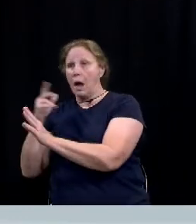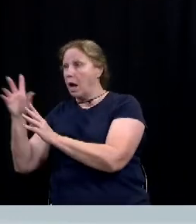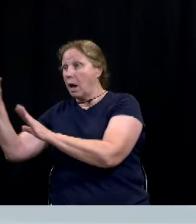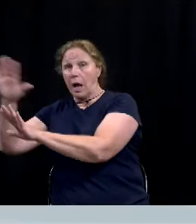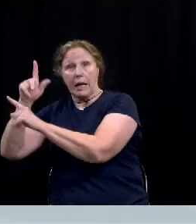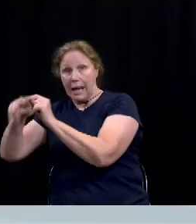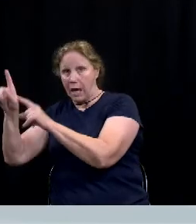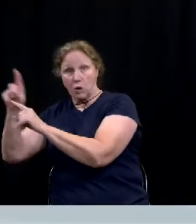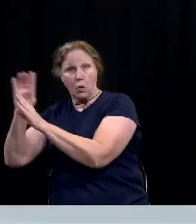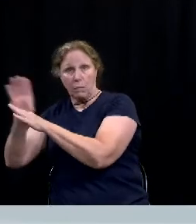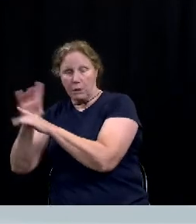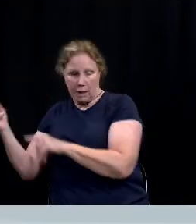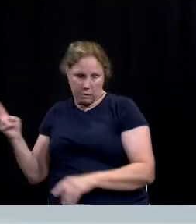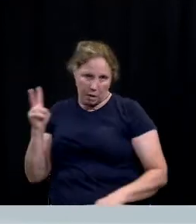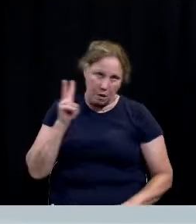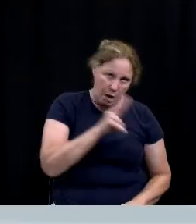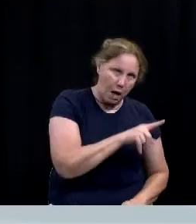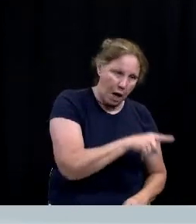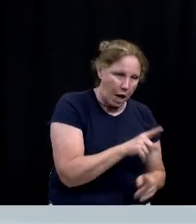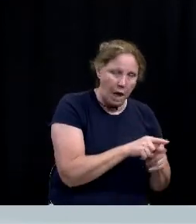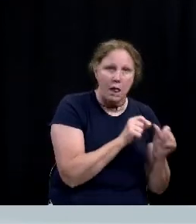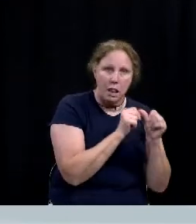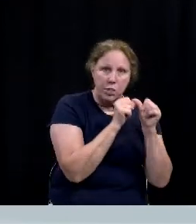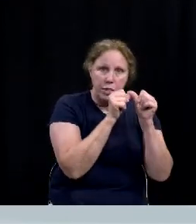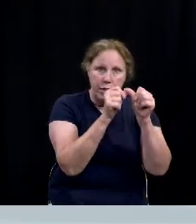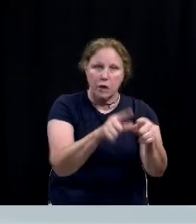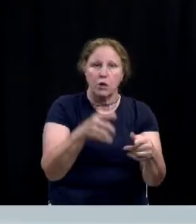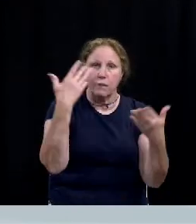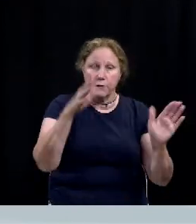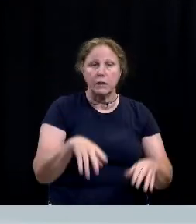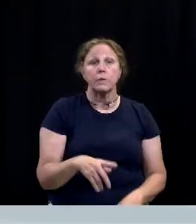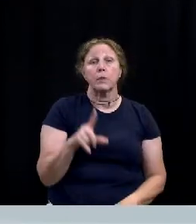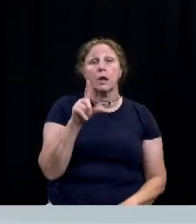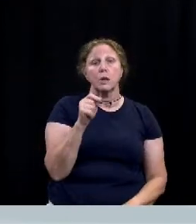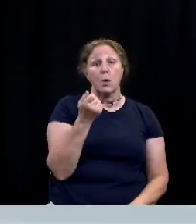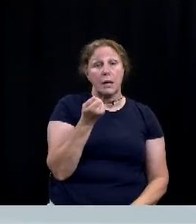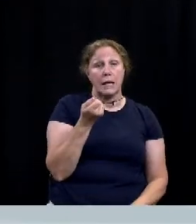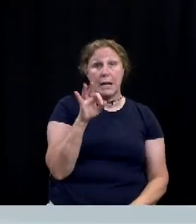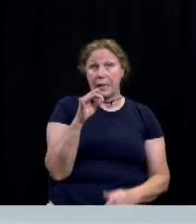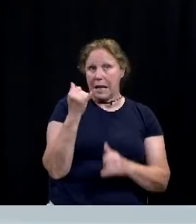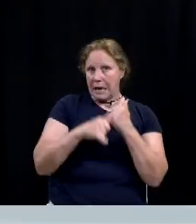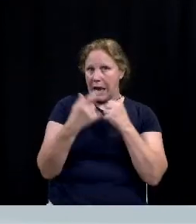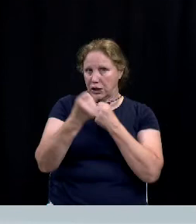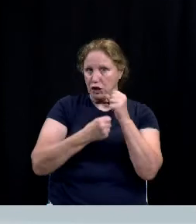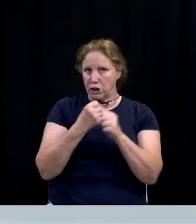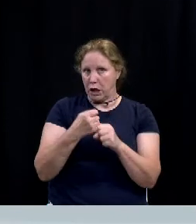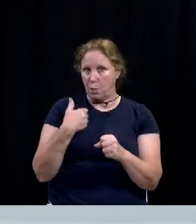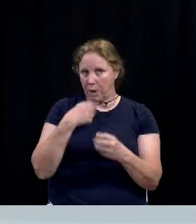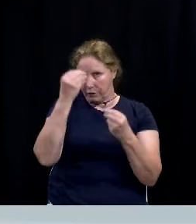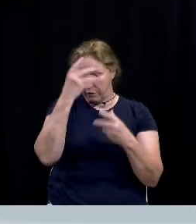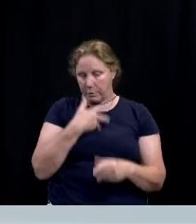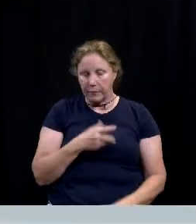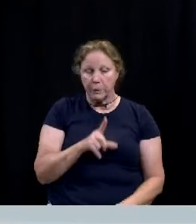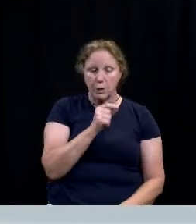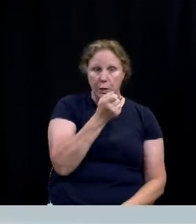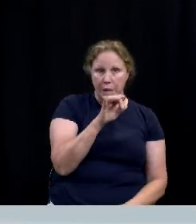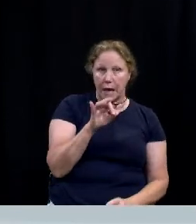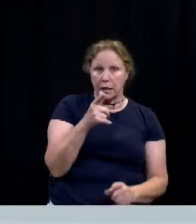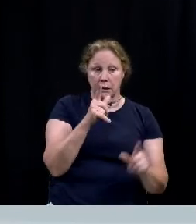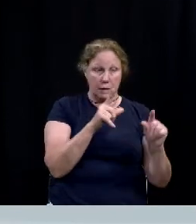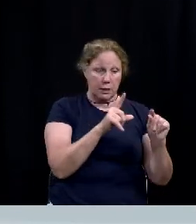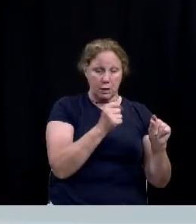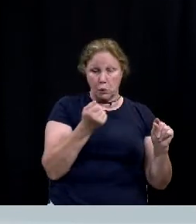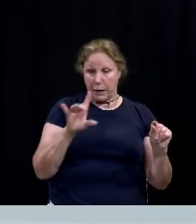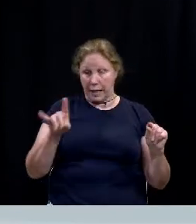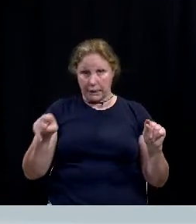call until it's finished 2019 is the last full year of available data for 2019 versus 2018 we saw